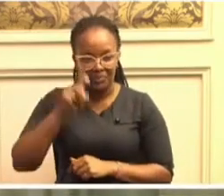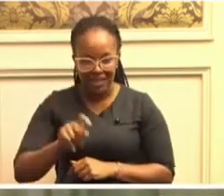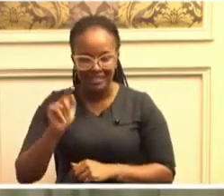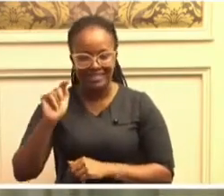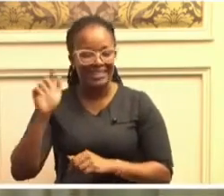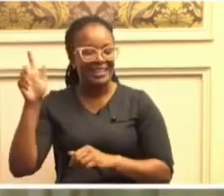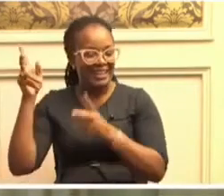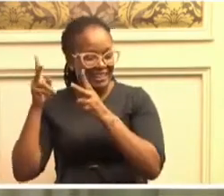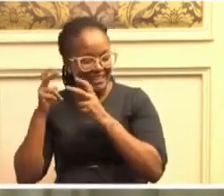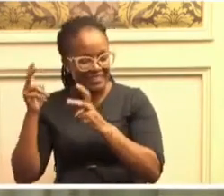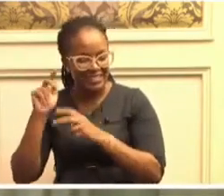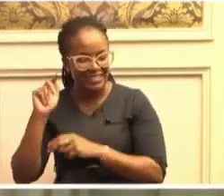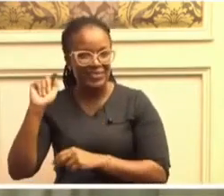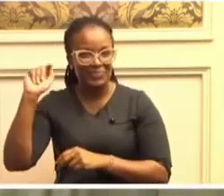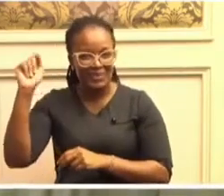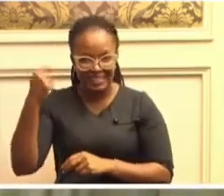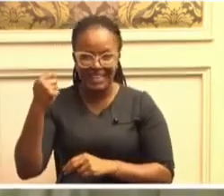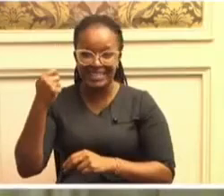the Law Society.